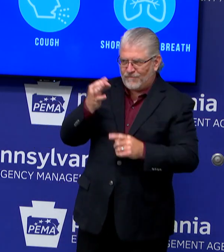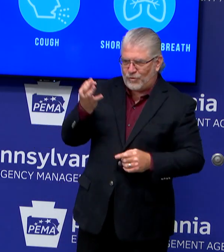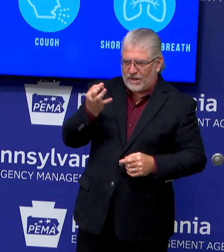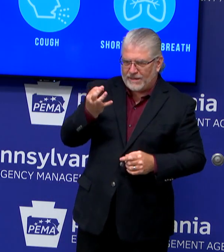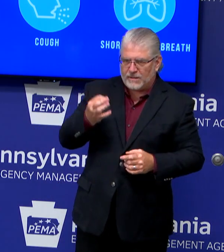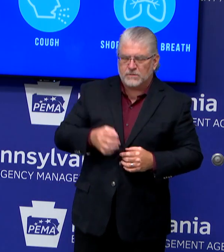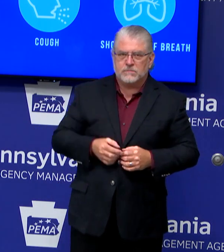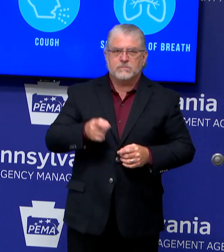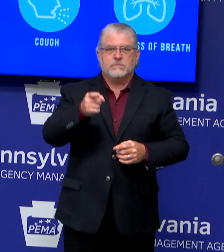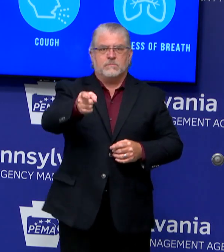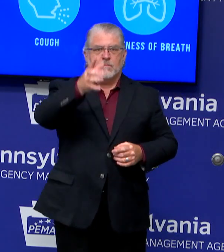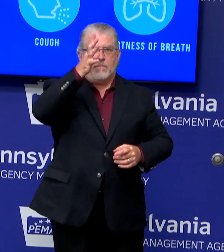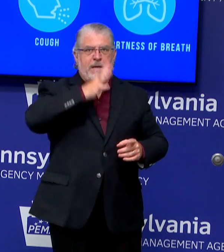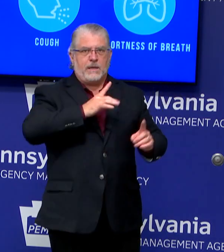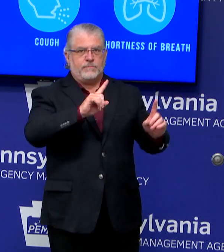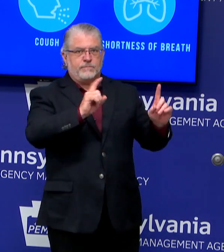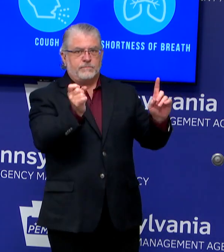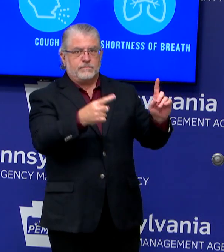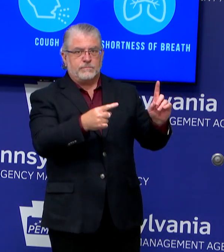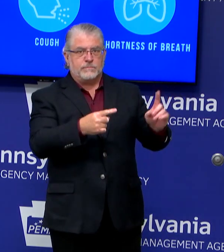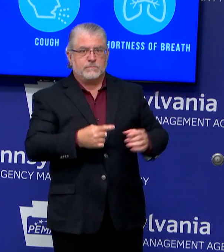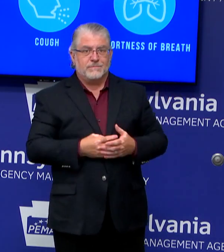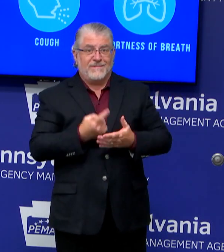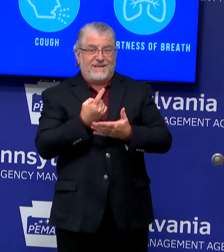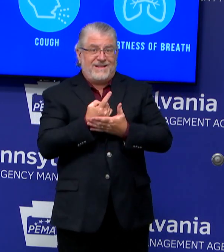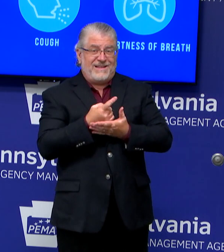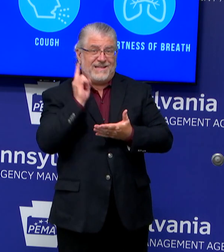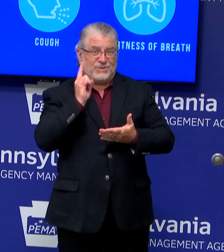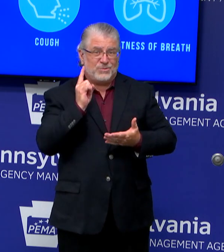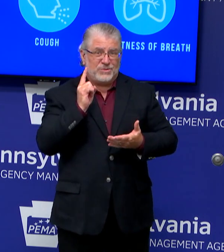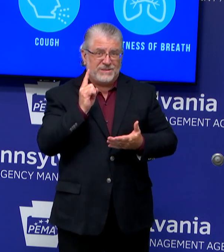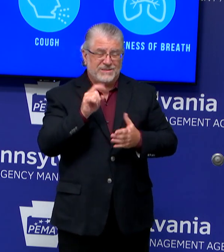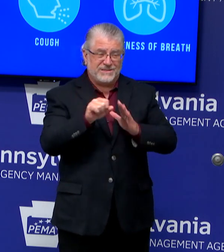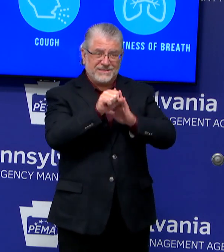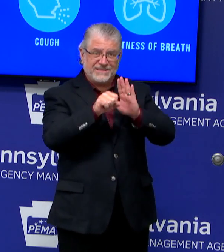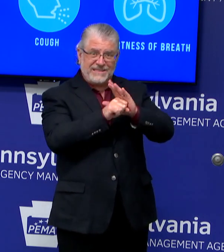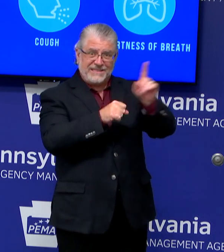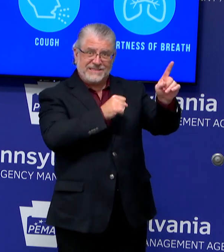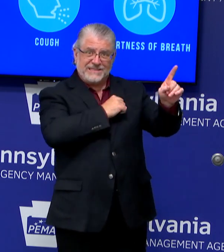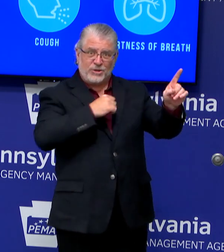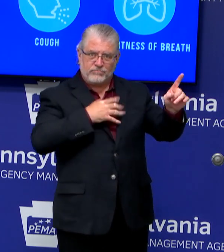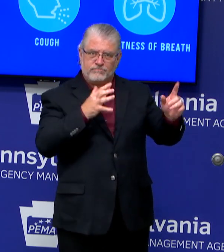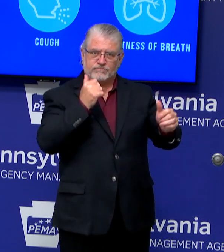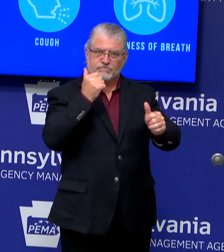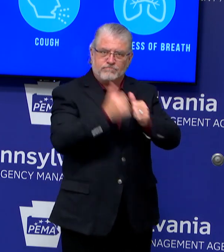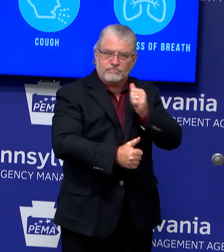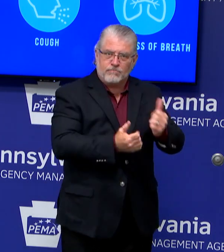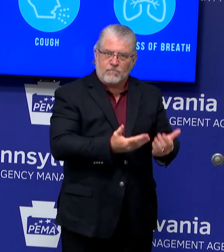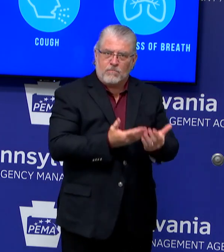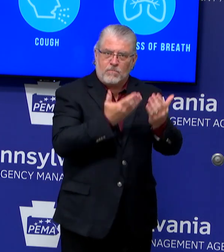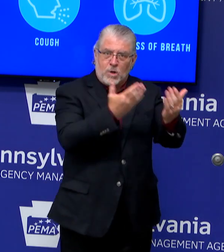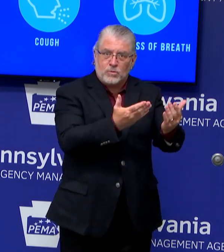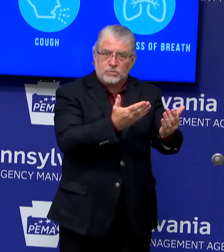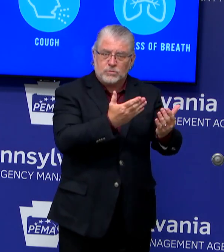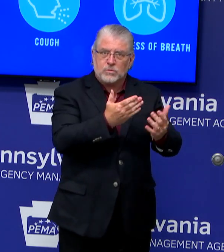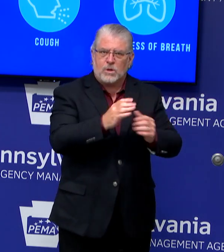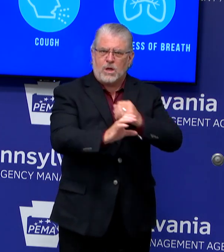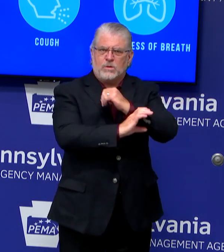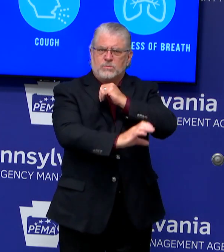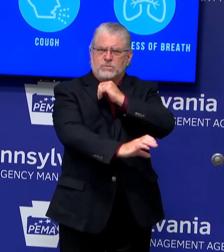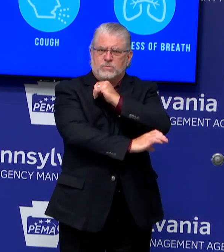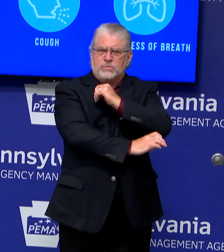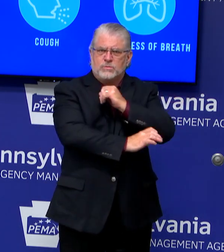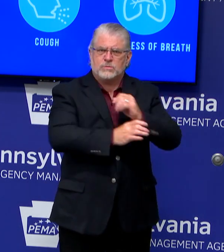The State Senate last week passed a proposed constitutional amendment that would limit future disaster declarations to 30 days, which